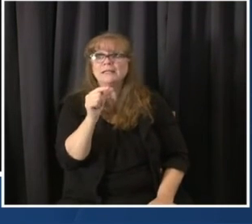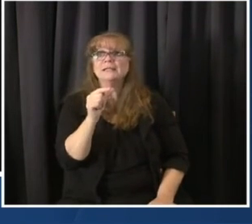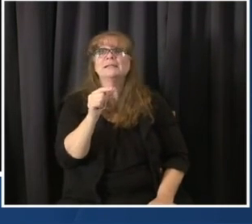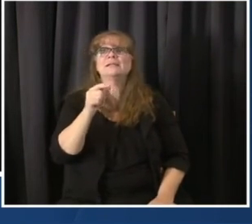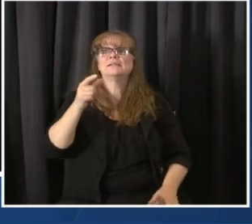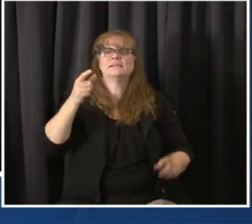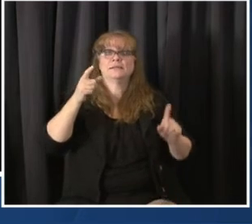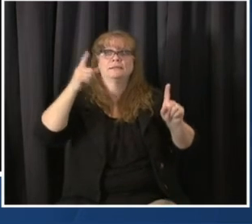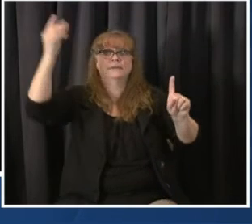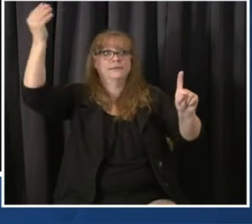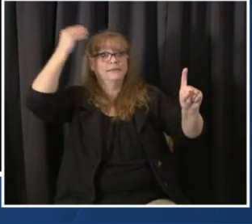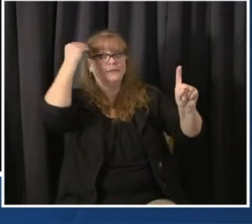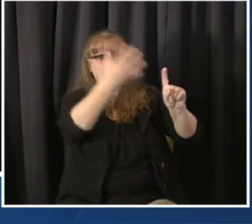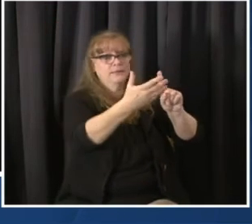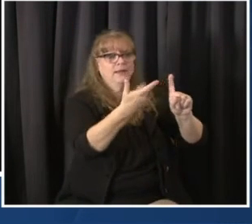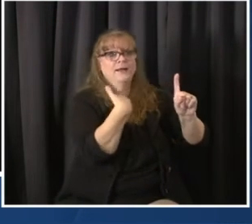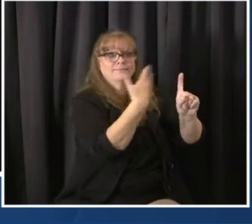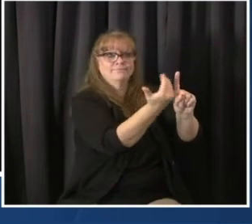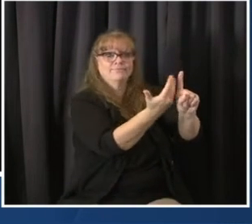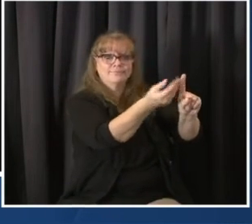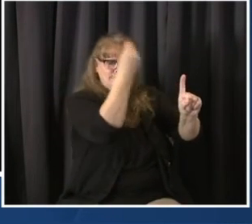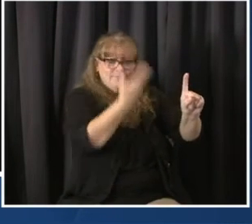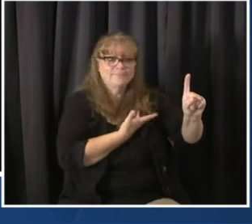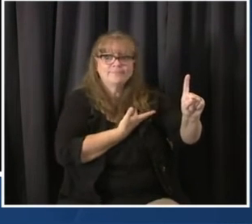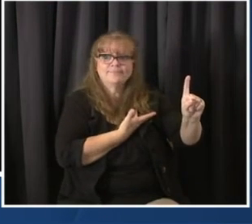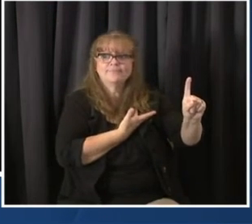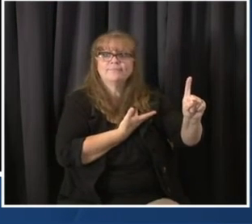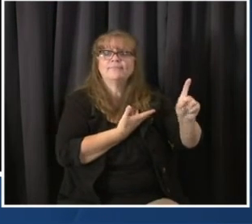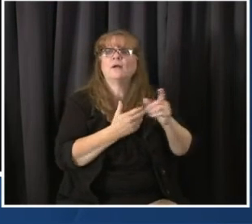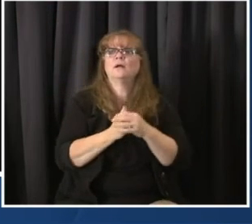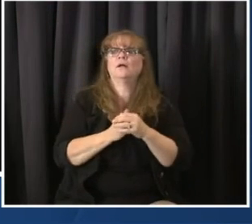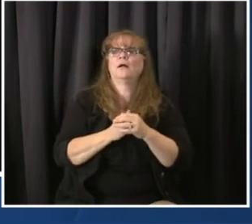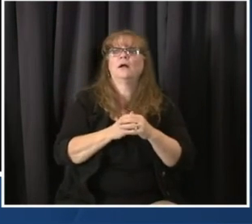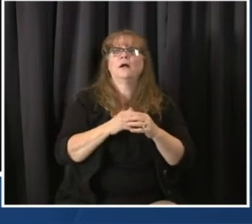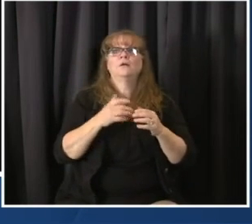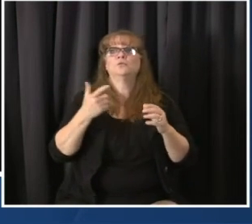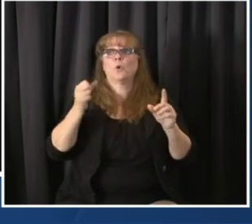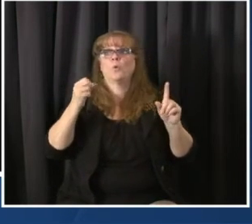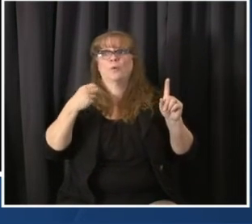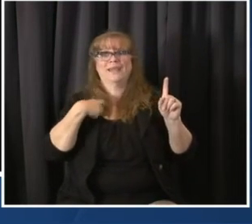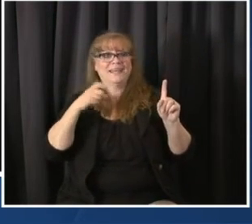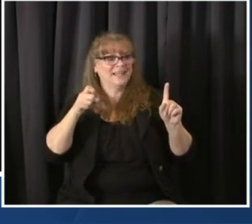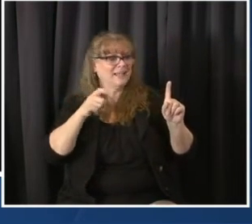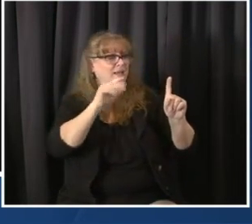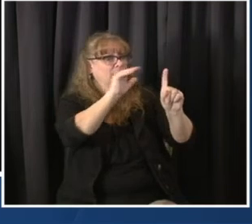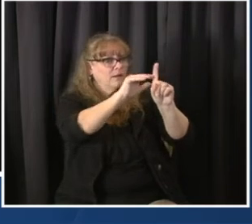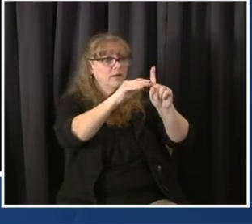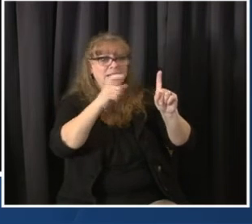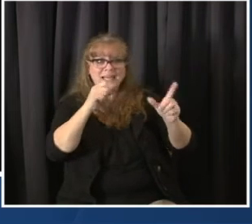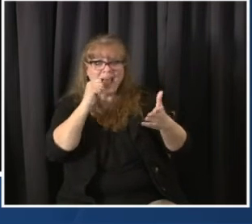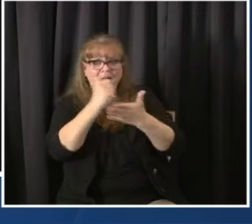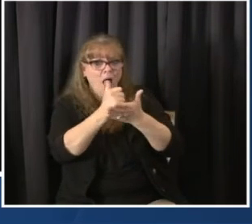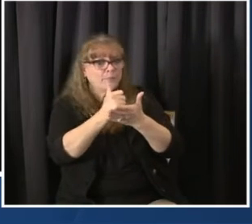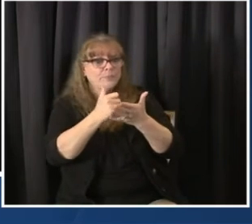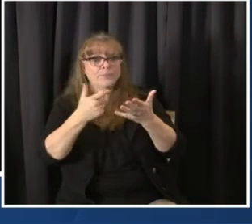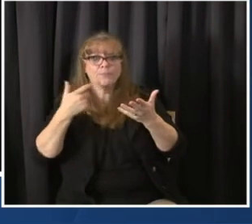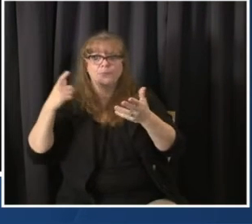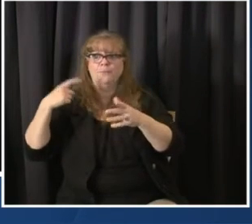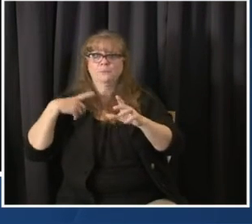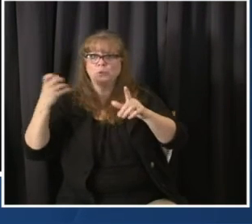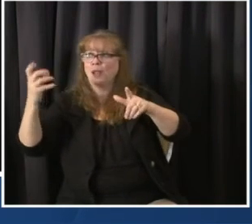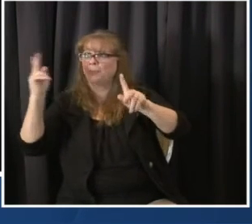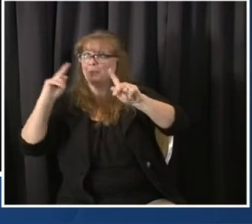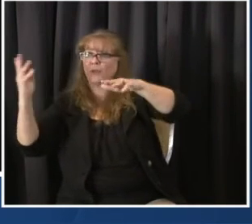we actually offered to help. We said, you need more people. What do you need to do quicker? We said, let's let's help because the state has a priority of getting